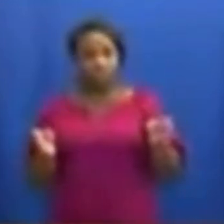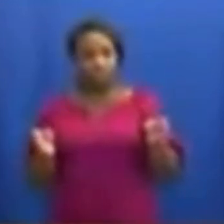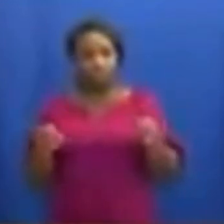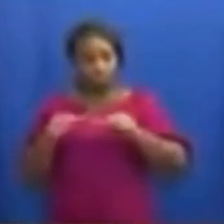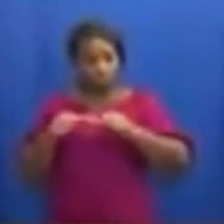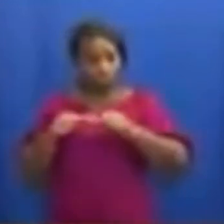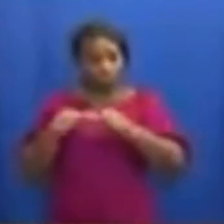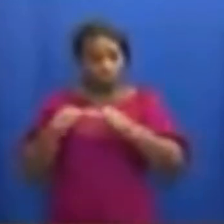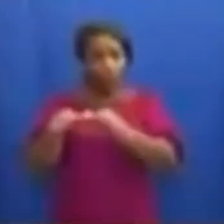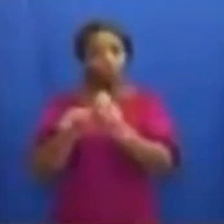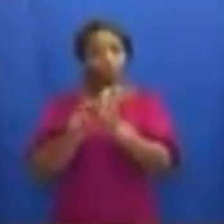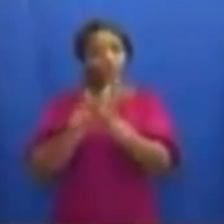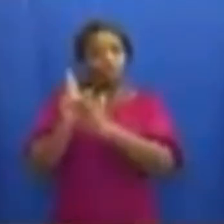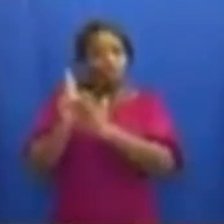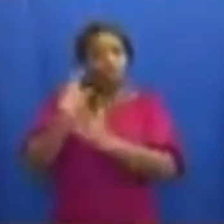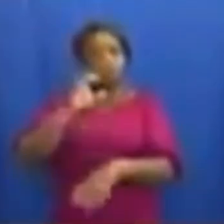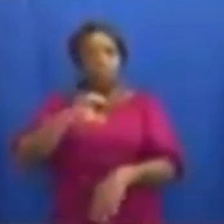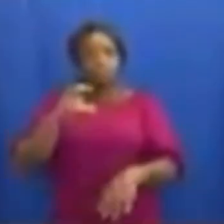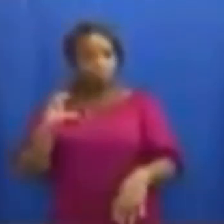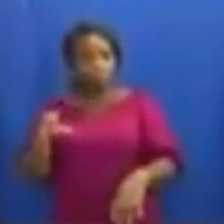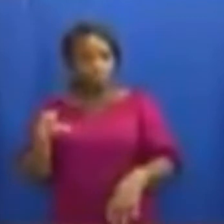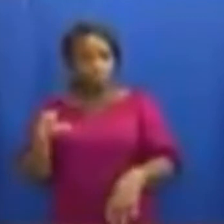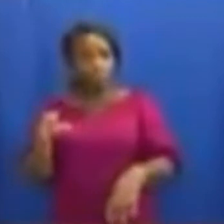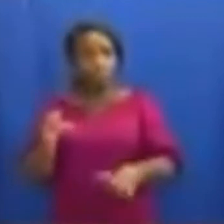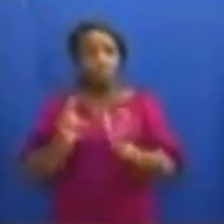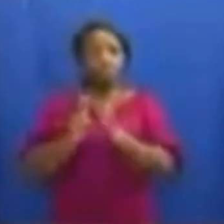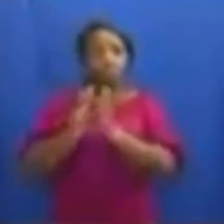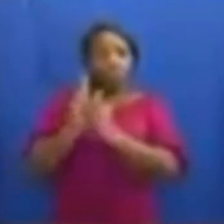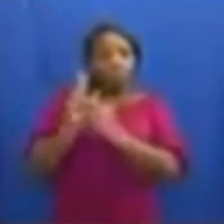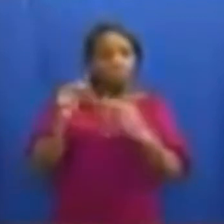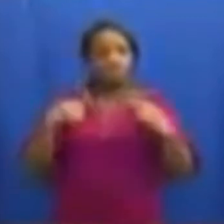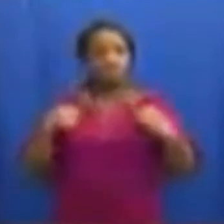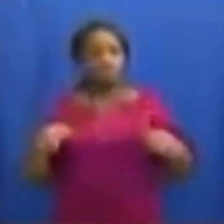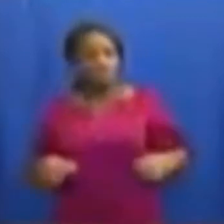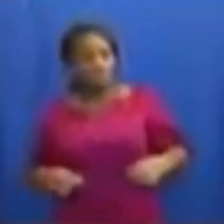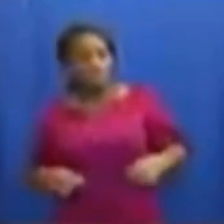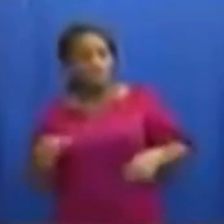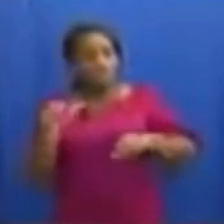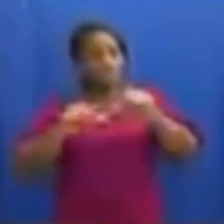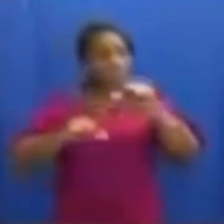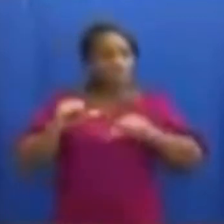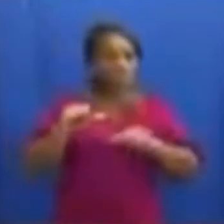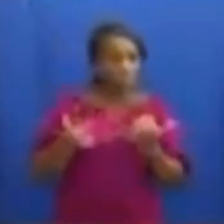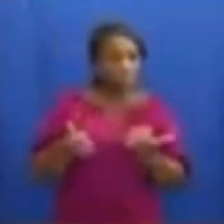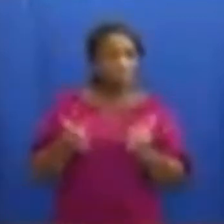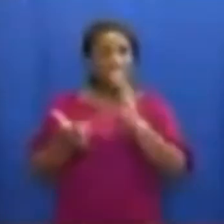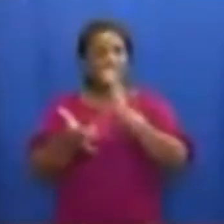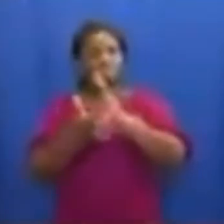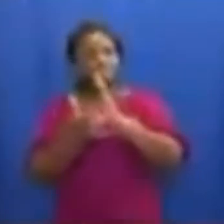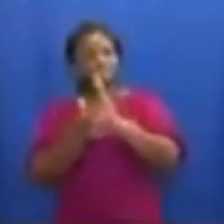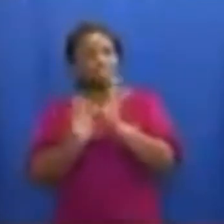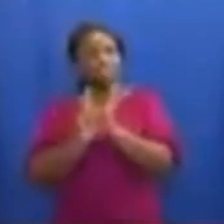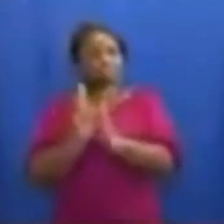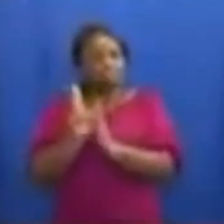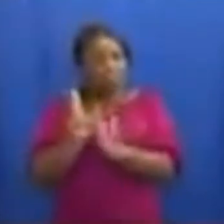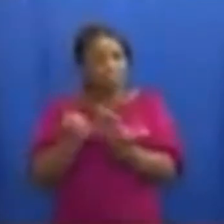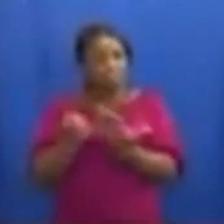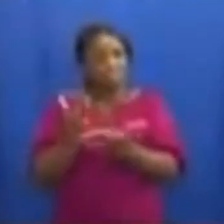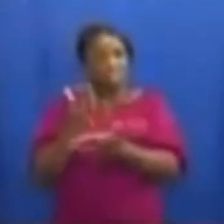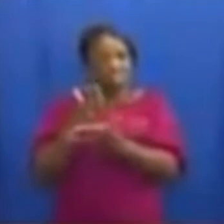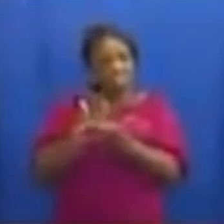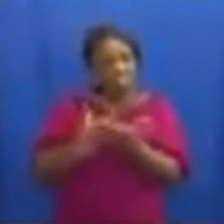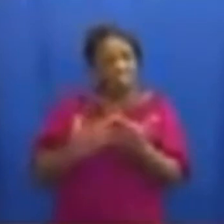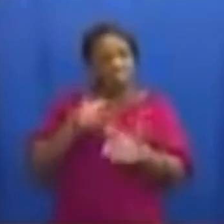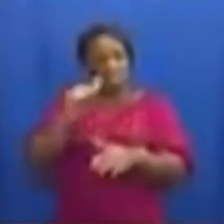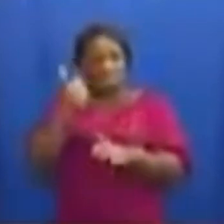students in the University of Cape Coast, the University of Health and Allied Sciences, Technical Universities and some